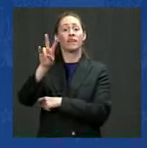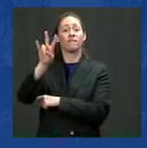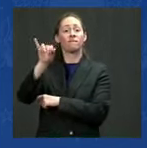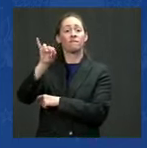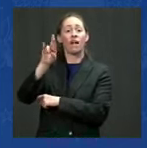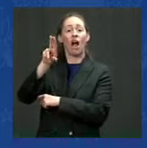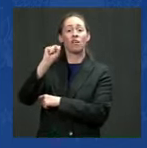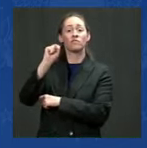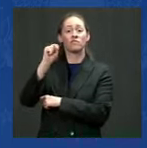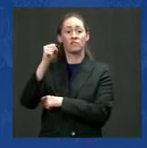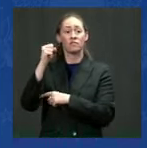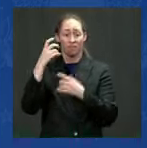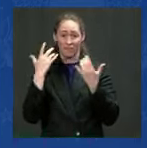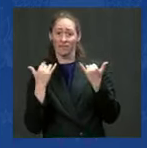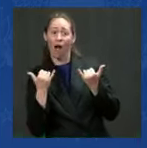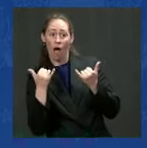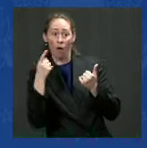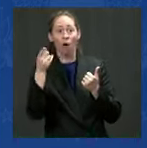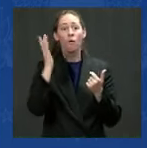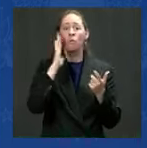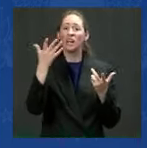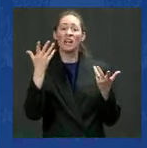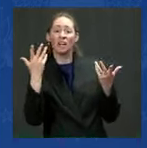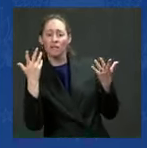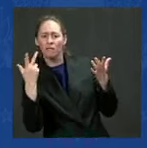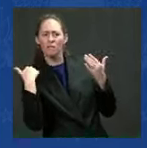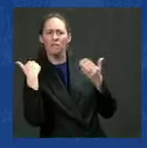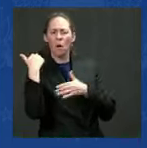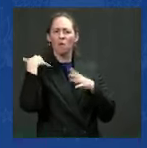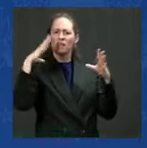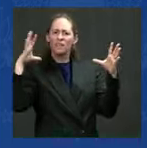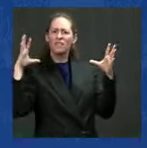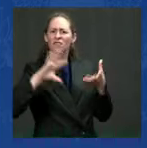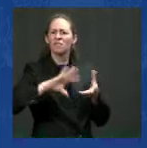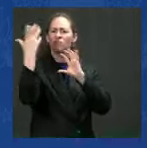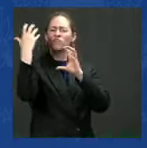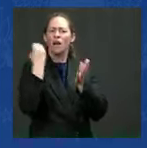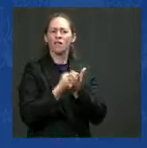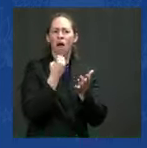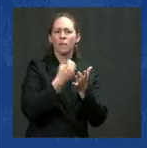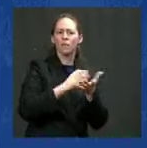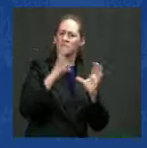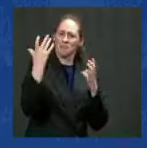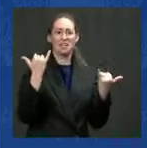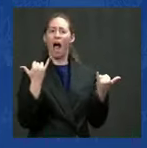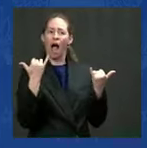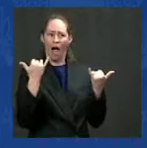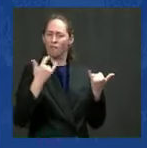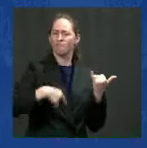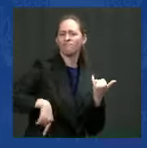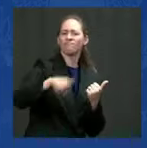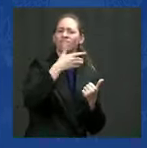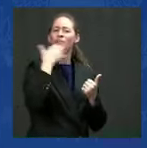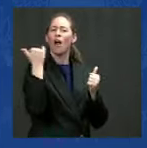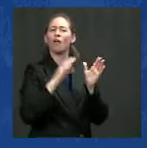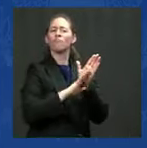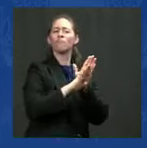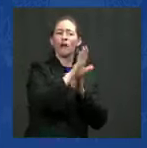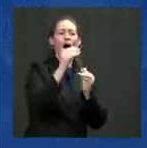It doesn't have to hold our economy back any longer. But the only way we put it behind us is if more Americans get vaccinated.